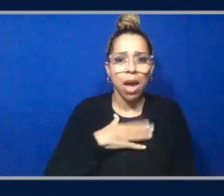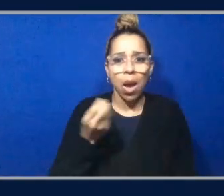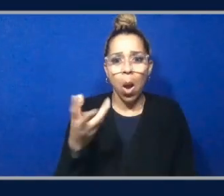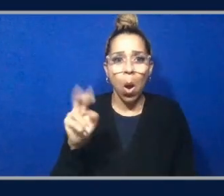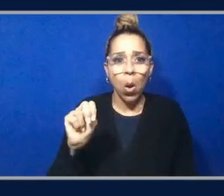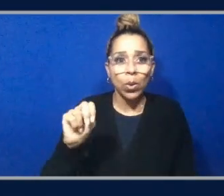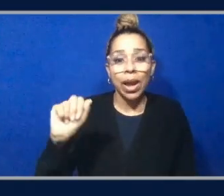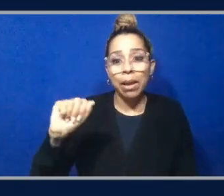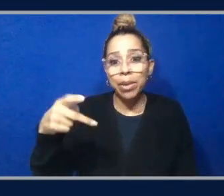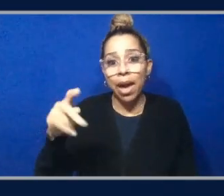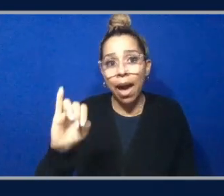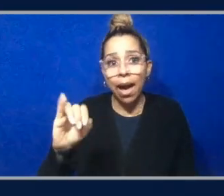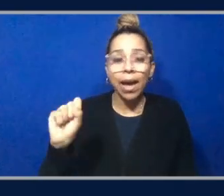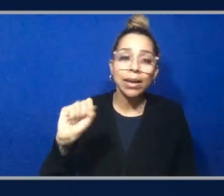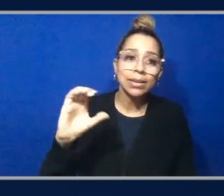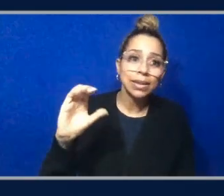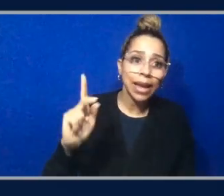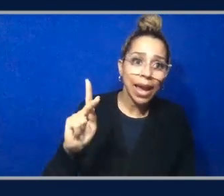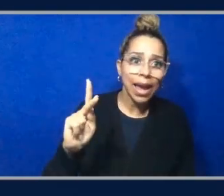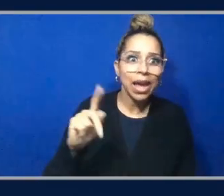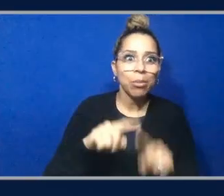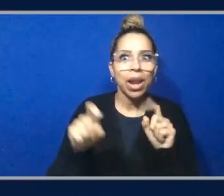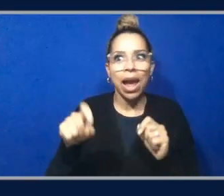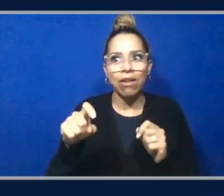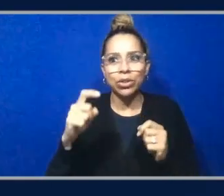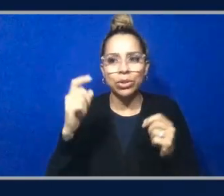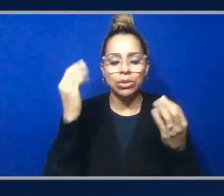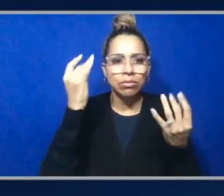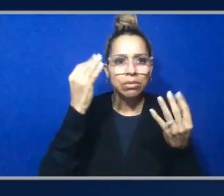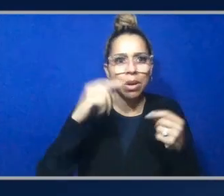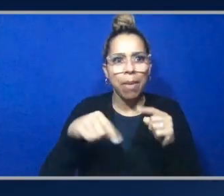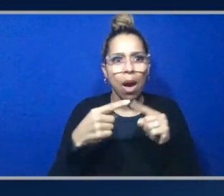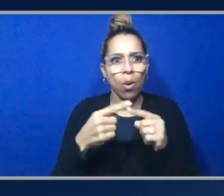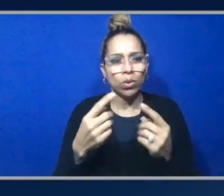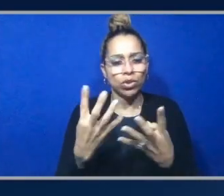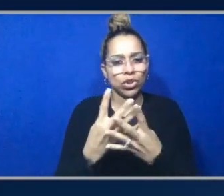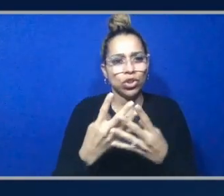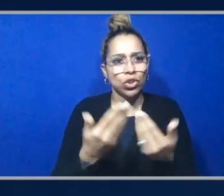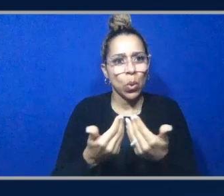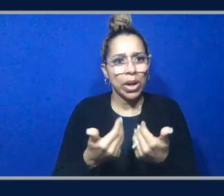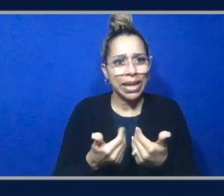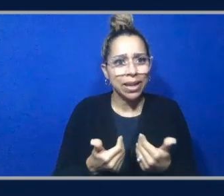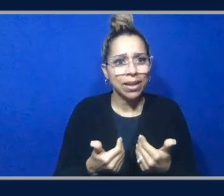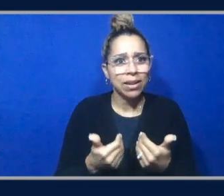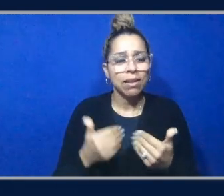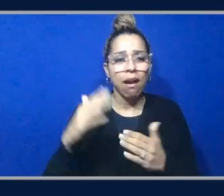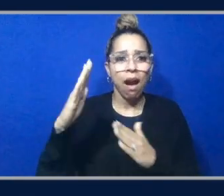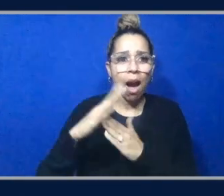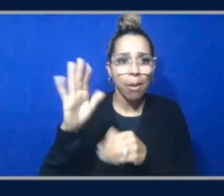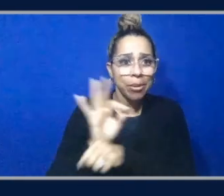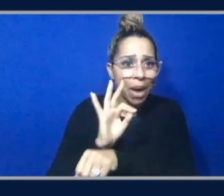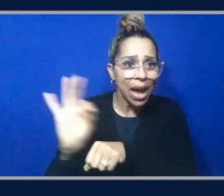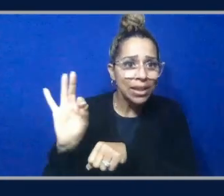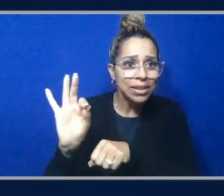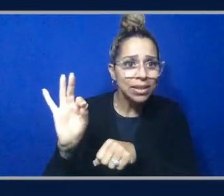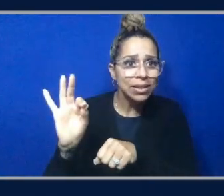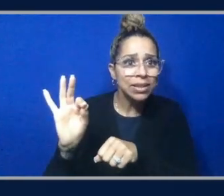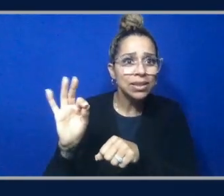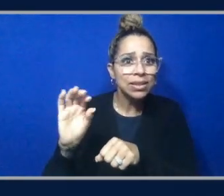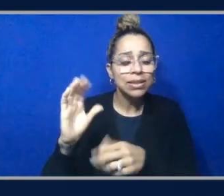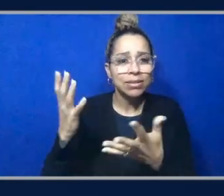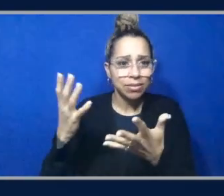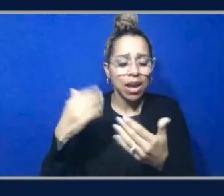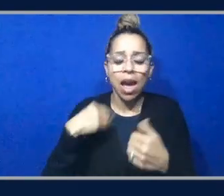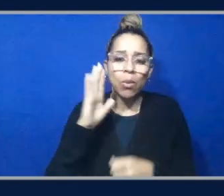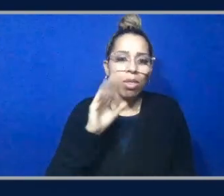fetch objects but then i've got to worry about sorting i've got to worry about optimizing all that stuff uh i would love to start with a component only